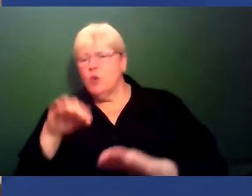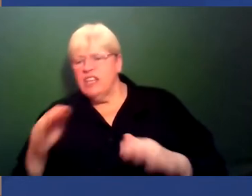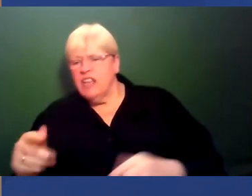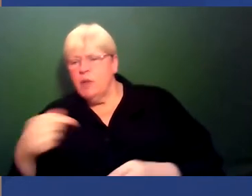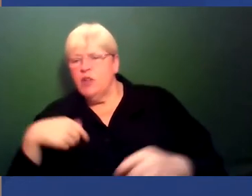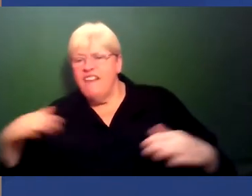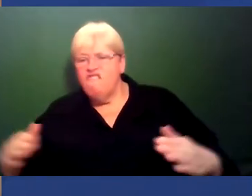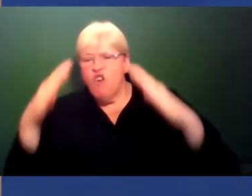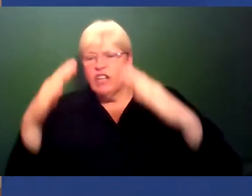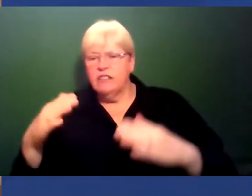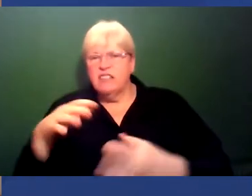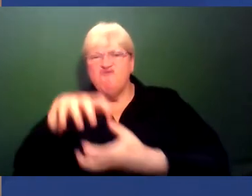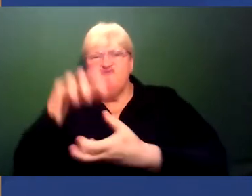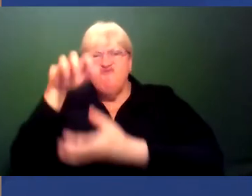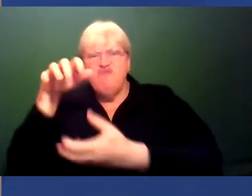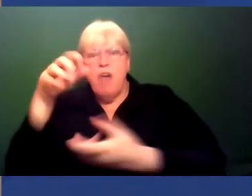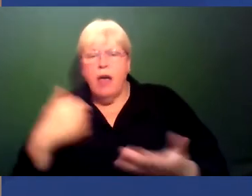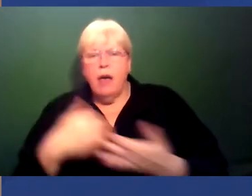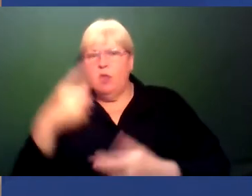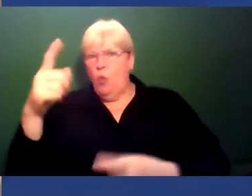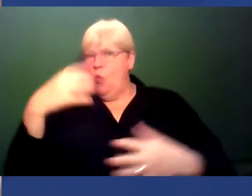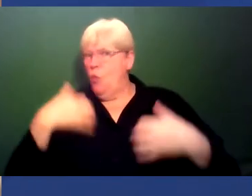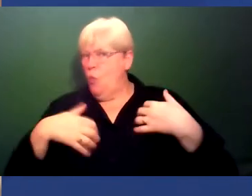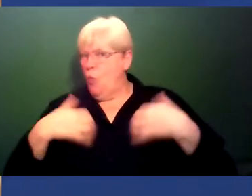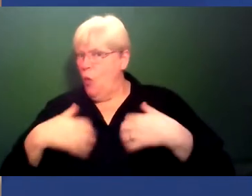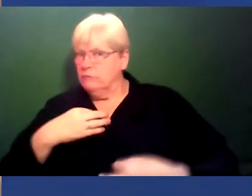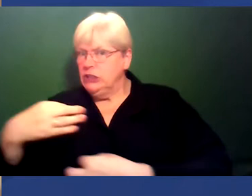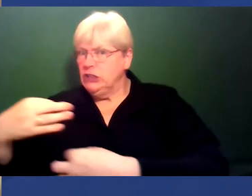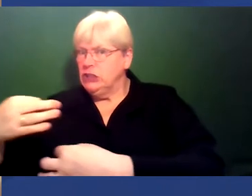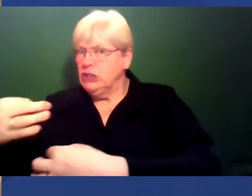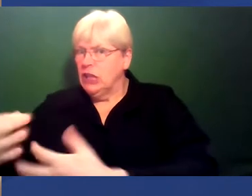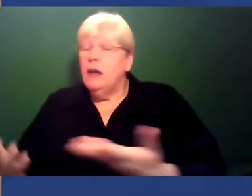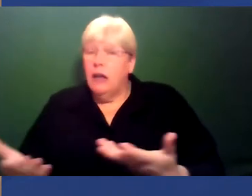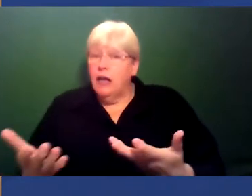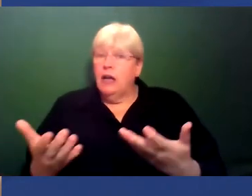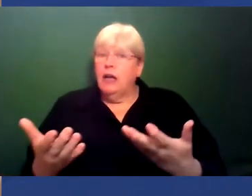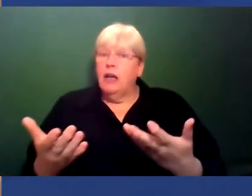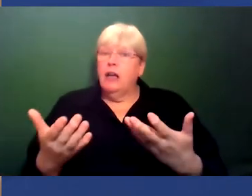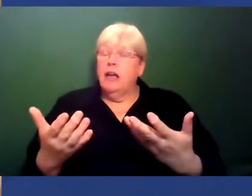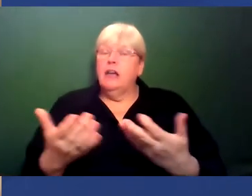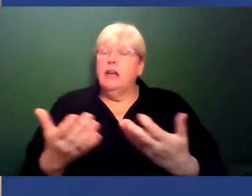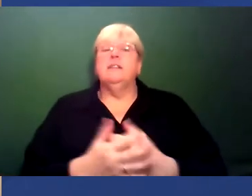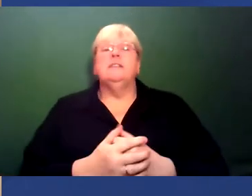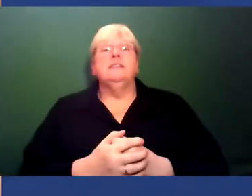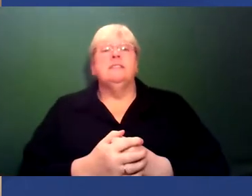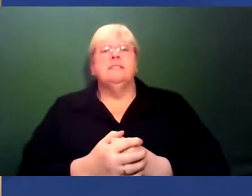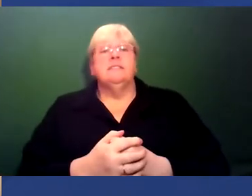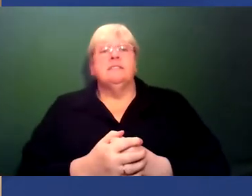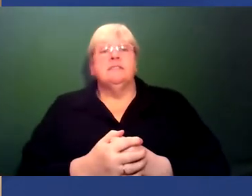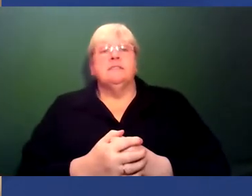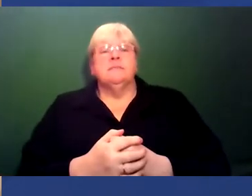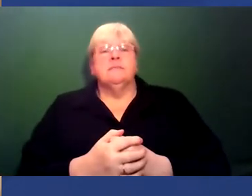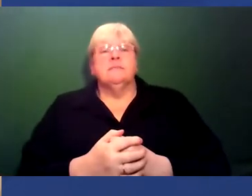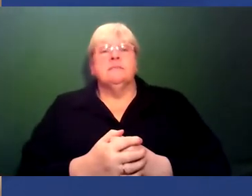volcanoes and dinosaurs on. And I thought, oh, that looks much more interesting than this kind of table which had a bunch of equations on it.